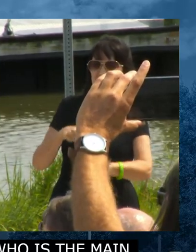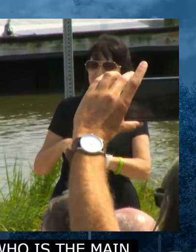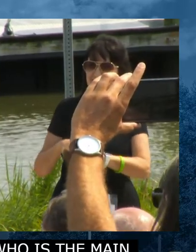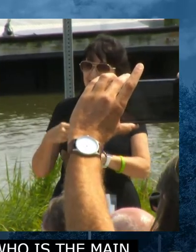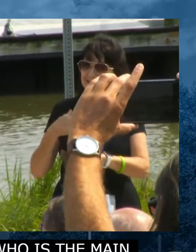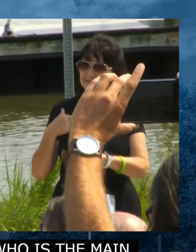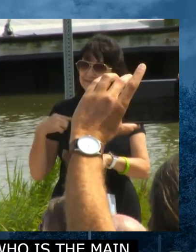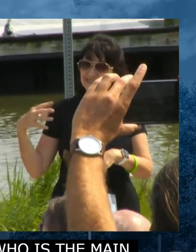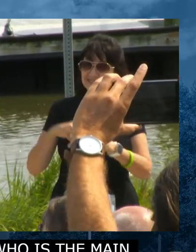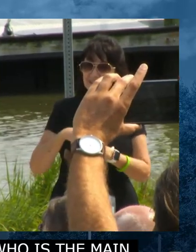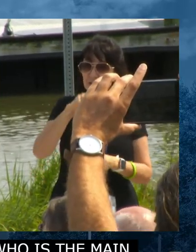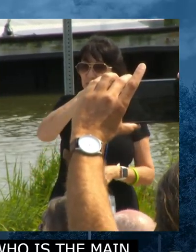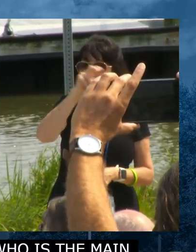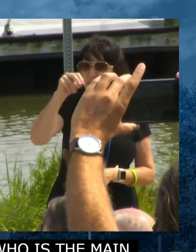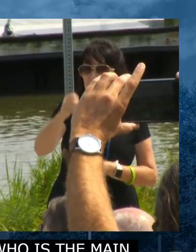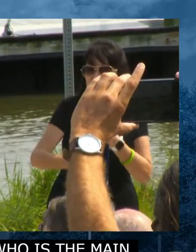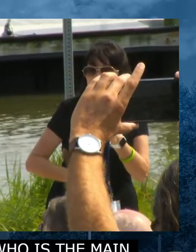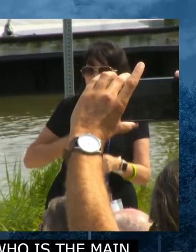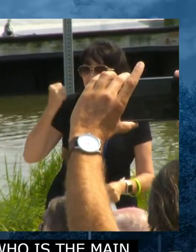Thirty years ago,